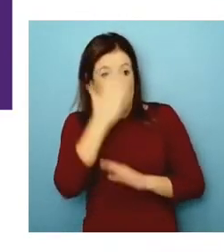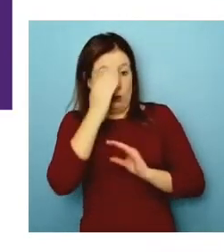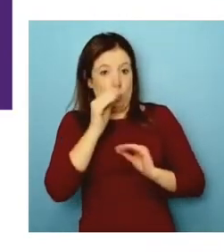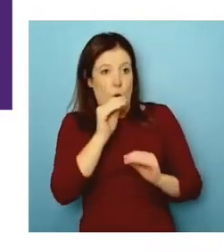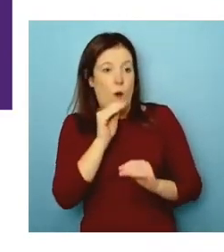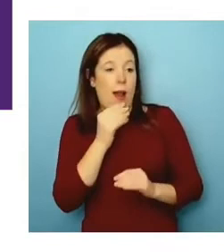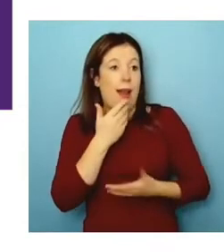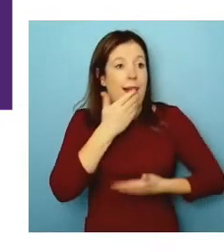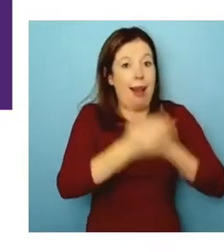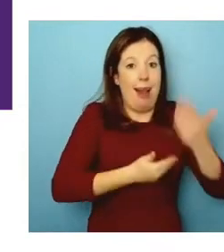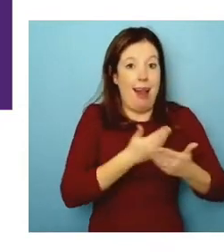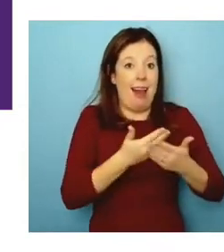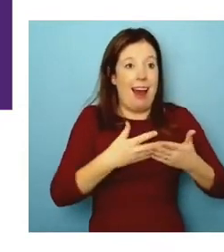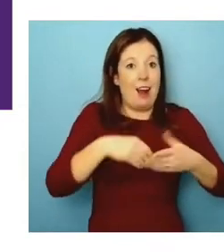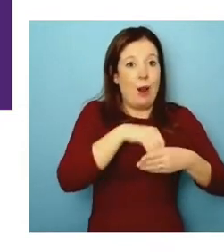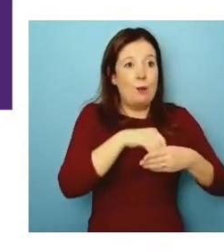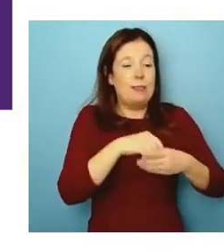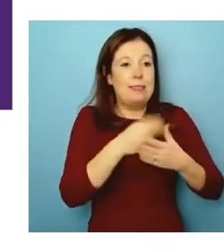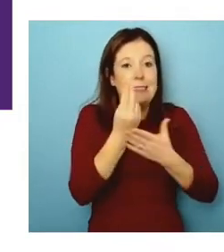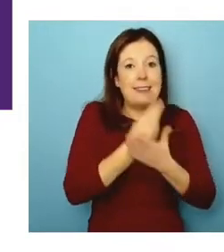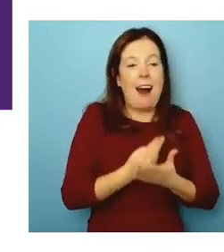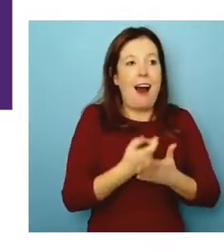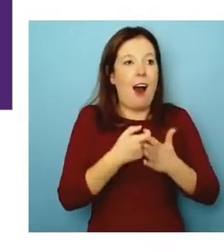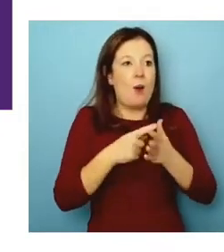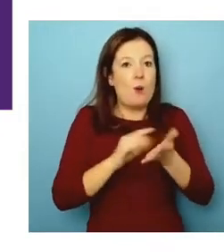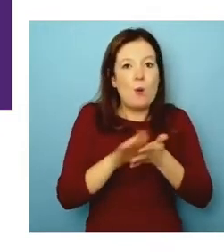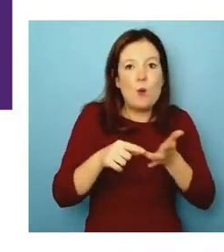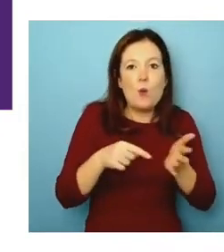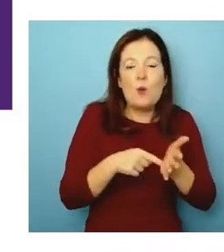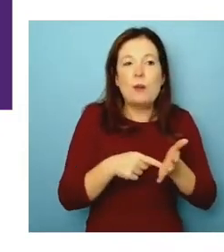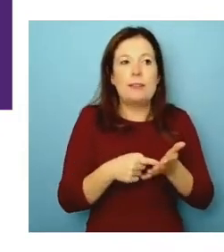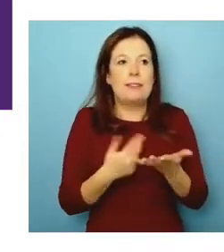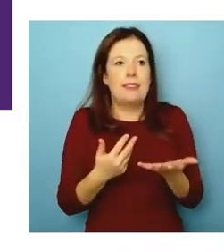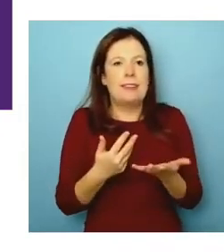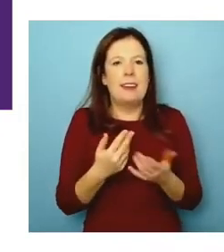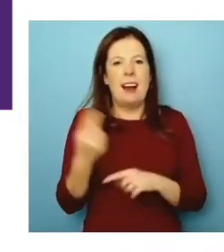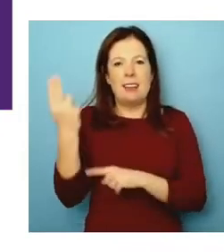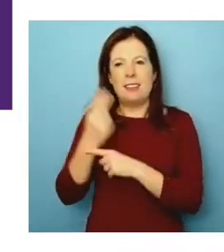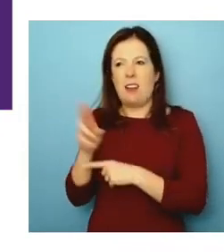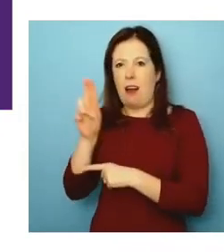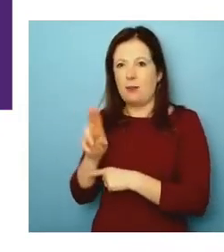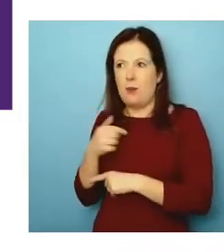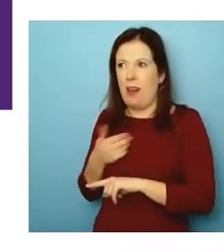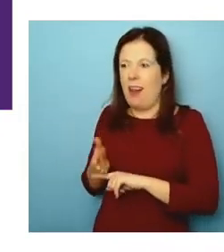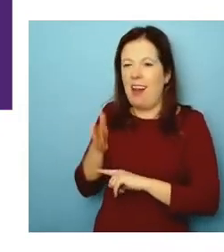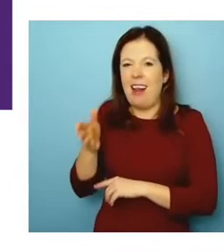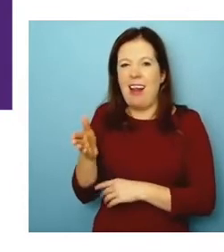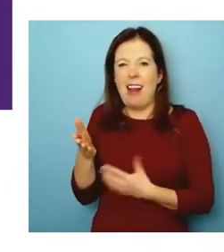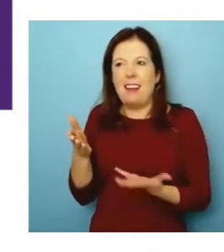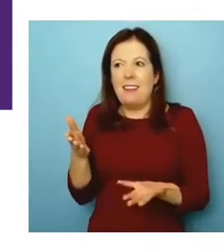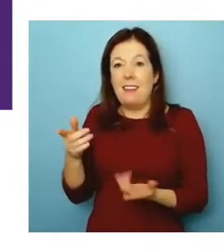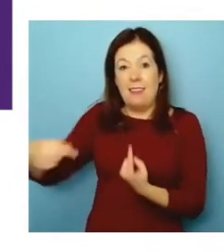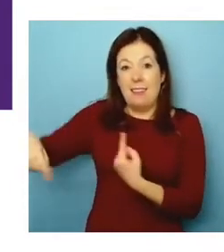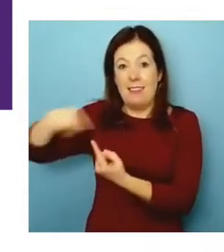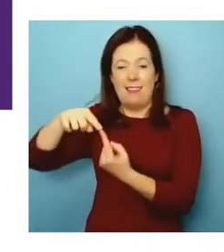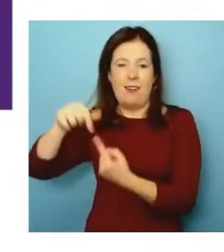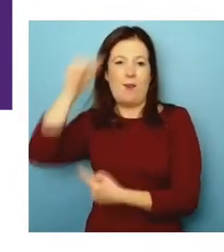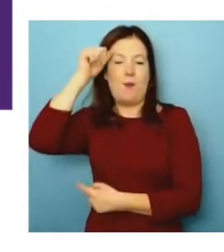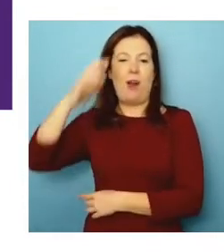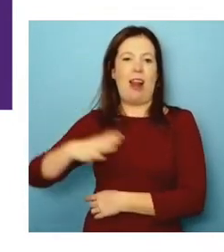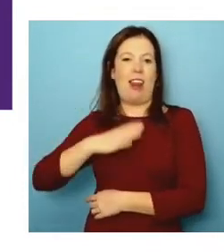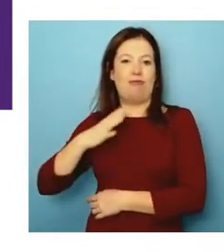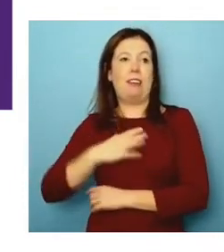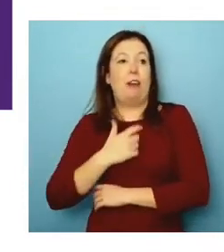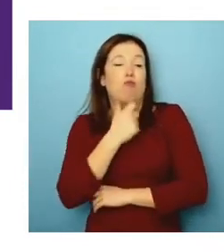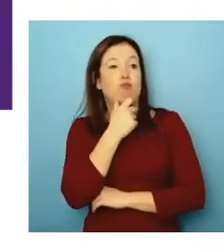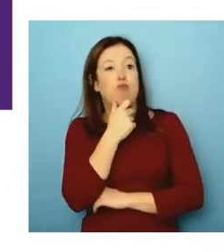design and particularly about Kahoot and their financial success than a design school, because a design school, one, people actually already think, I know this and design process and